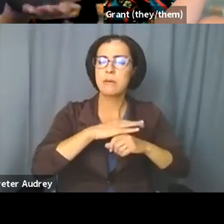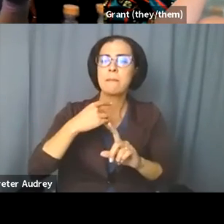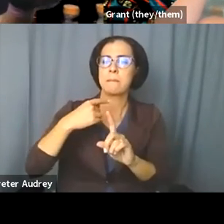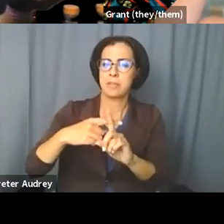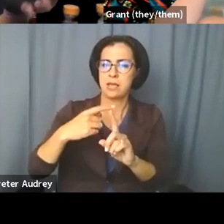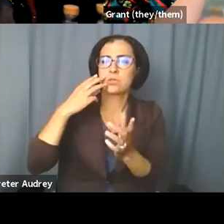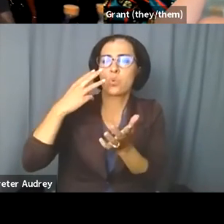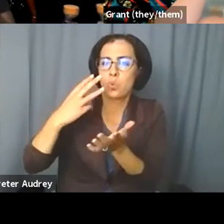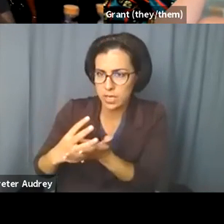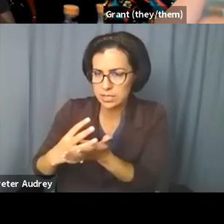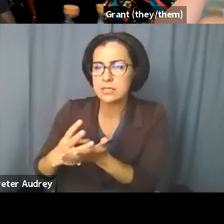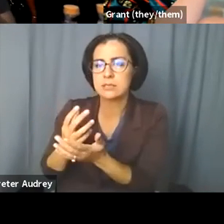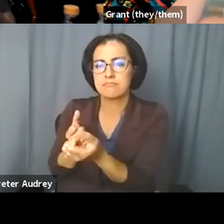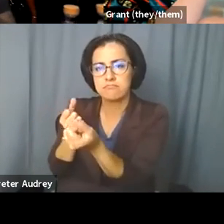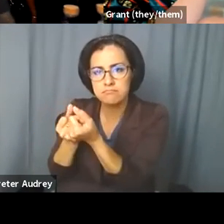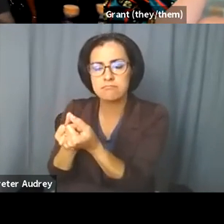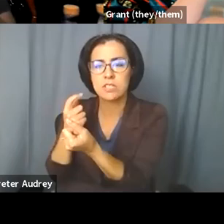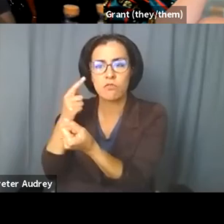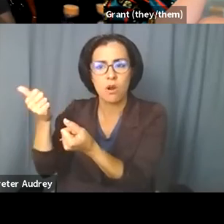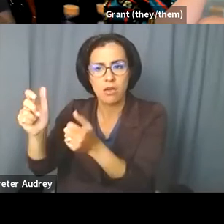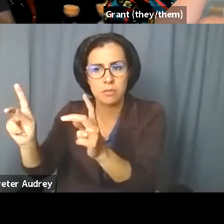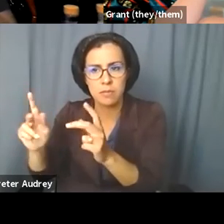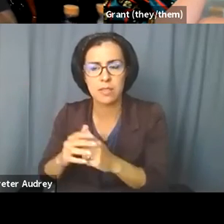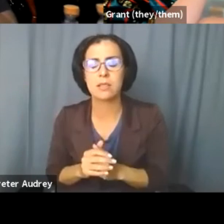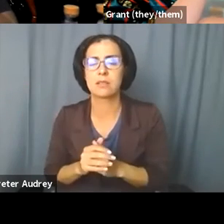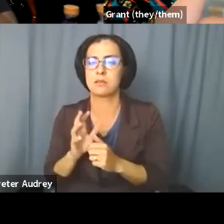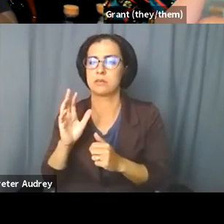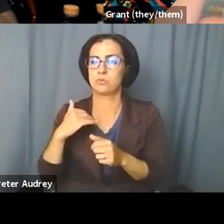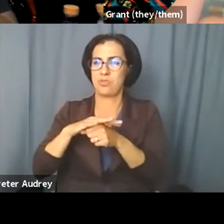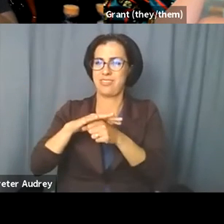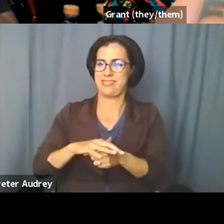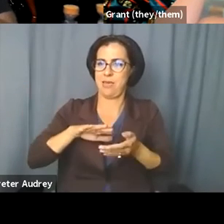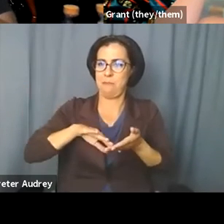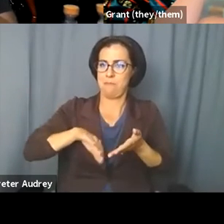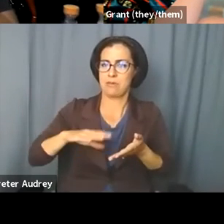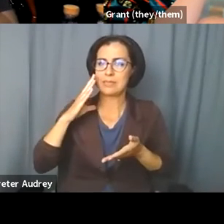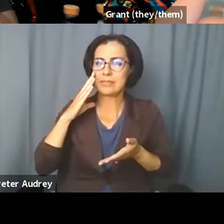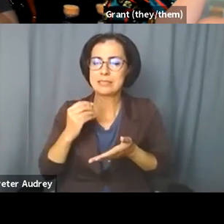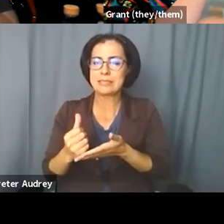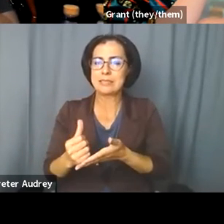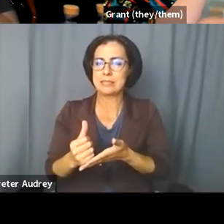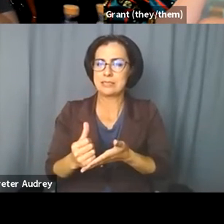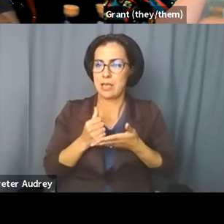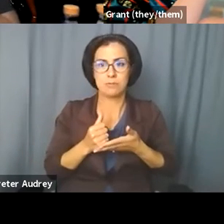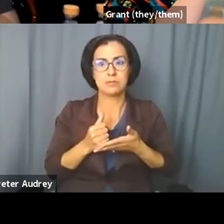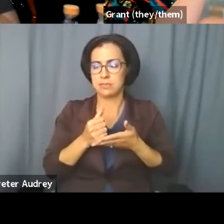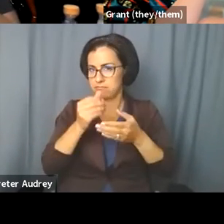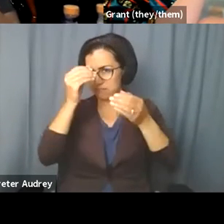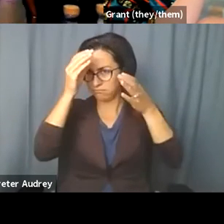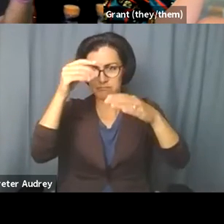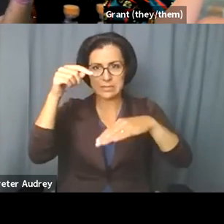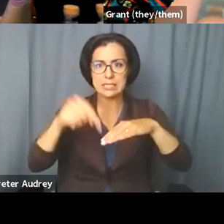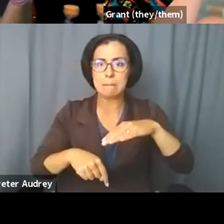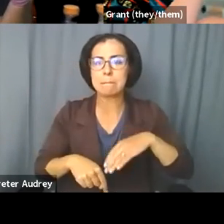and view for others. So that, that marginalized experience informs my, my, my expertise in a deep way. I also say